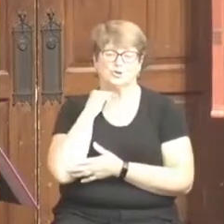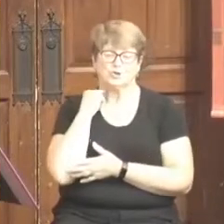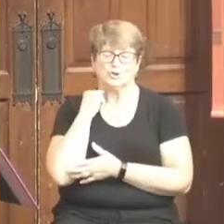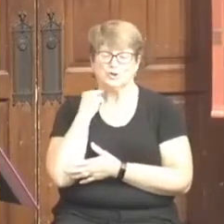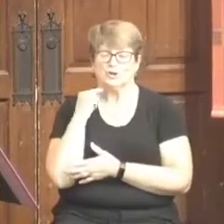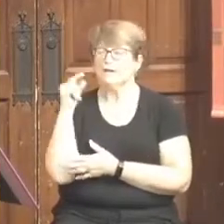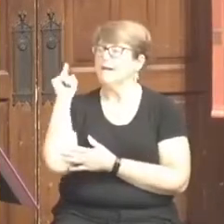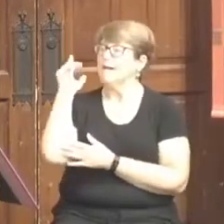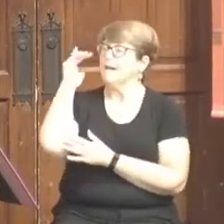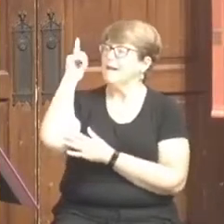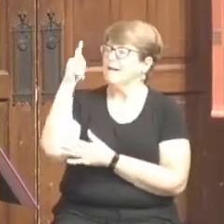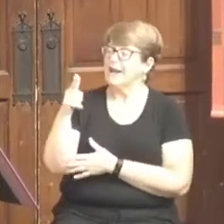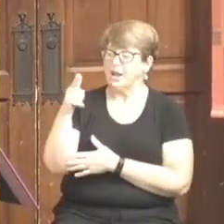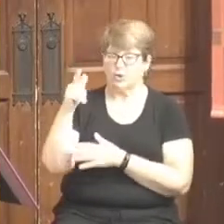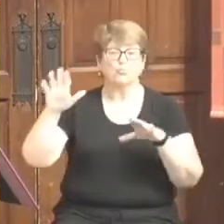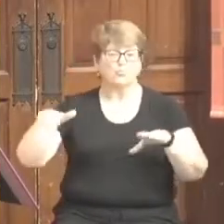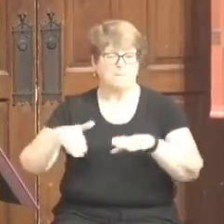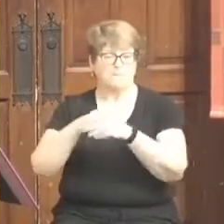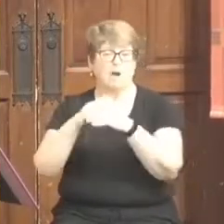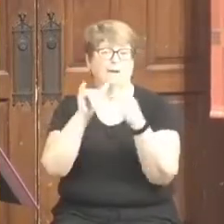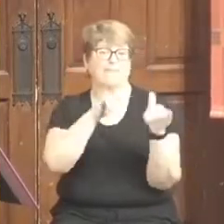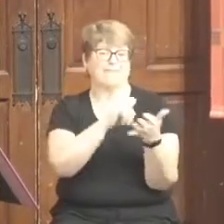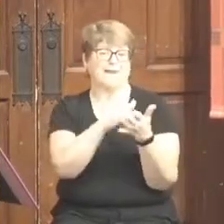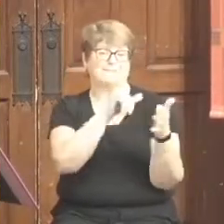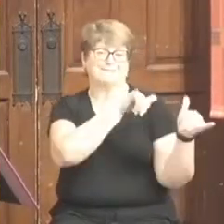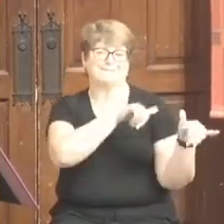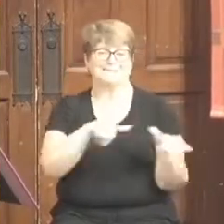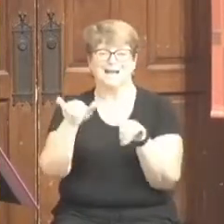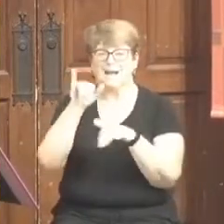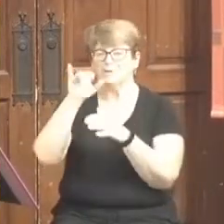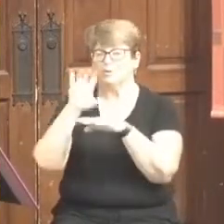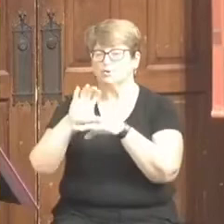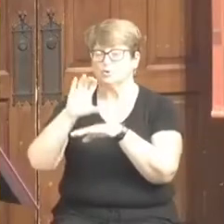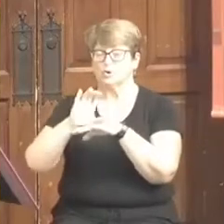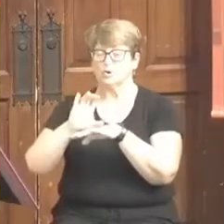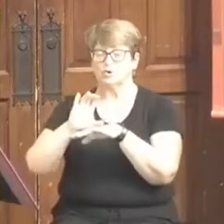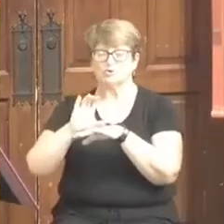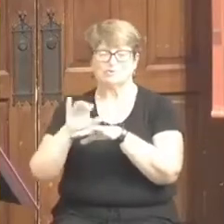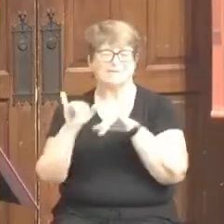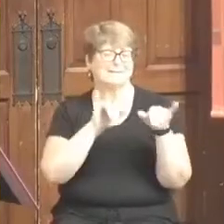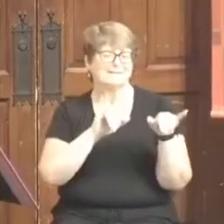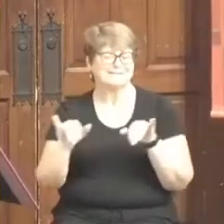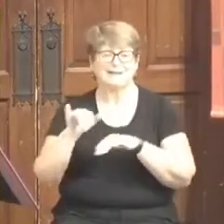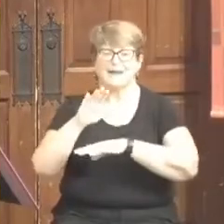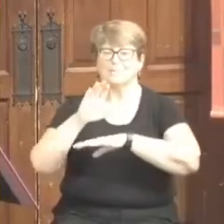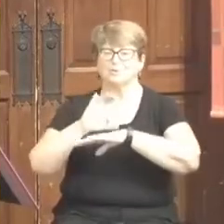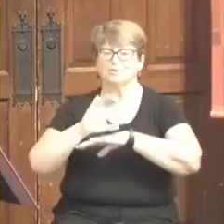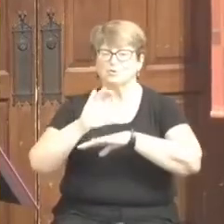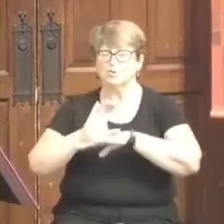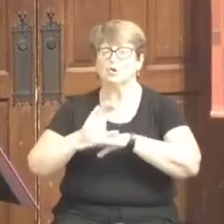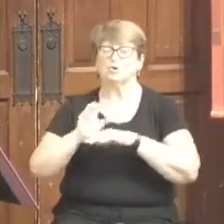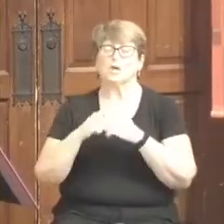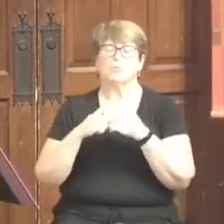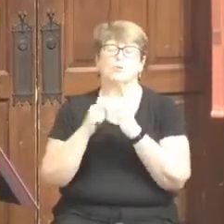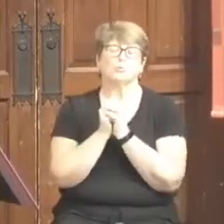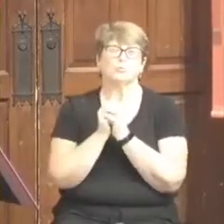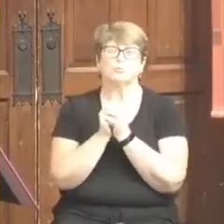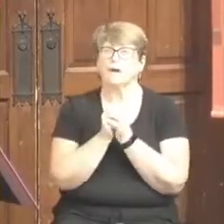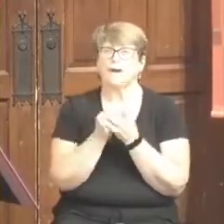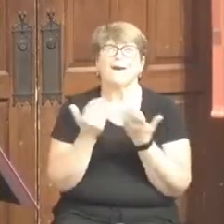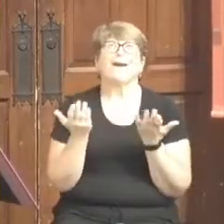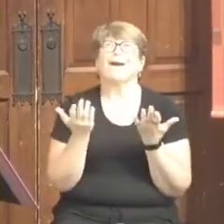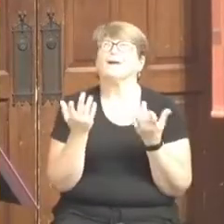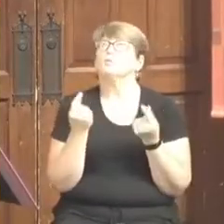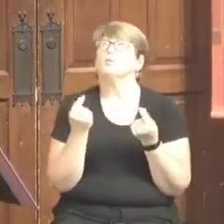Beverly and I would get married. It would also be at that same altar when I would pray about what God's